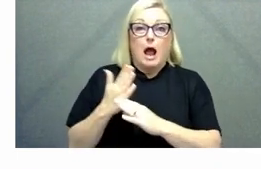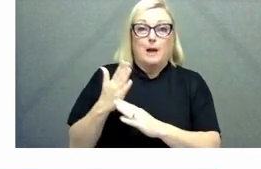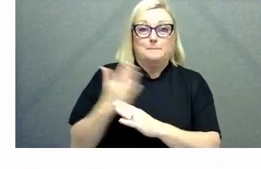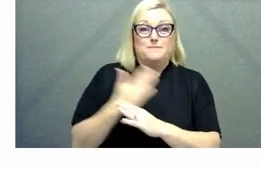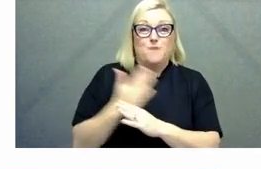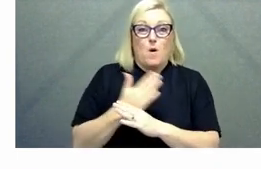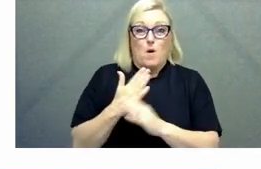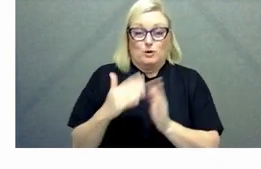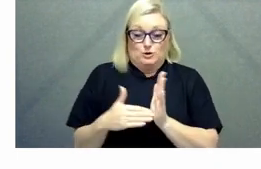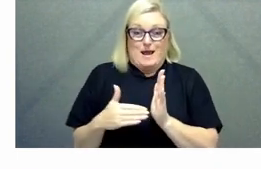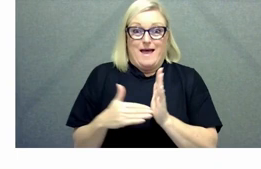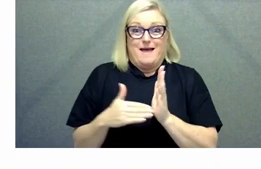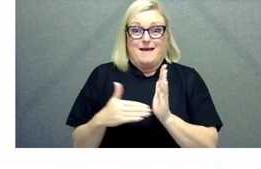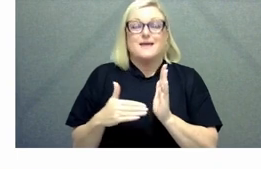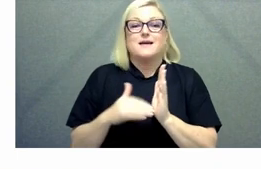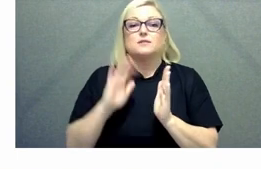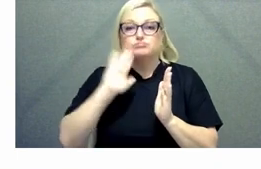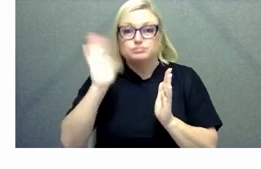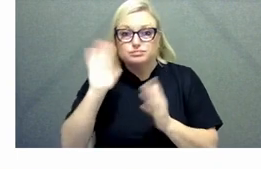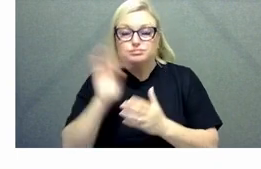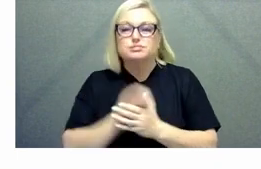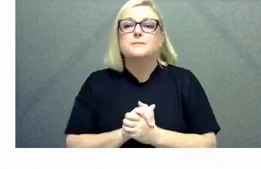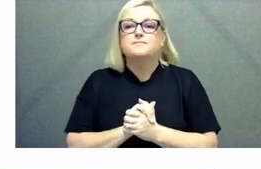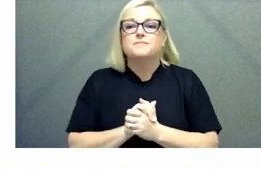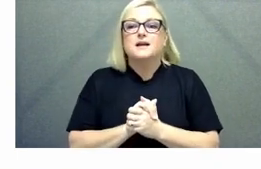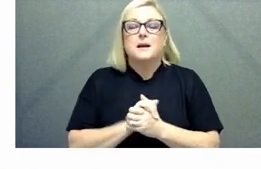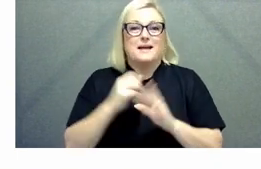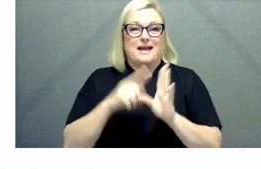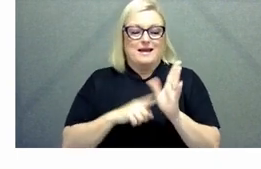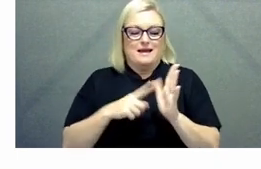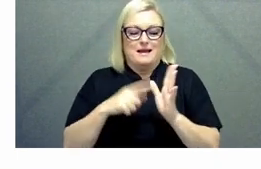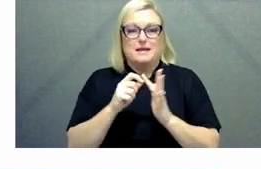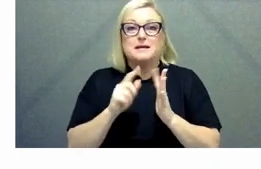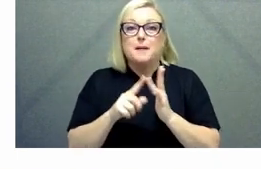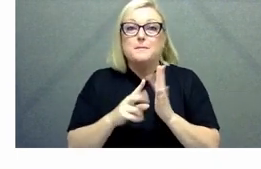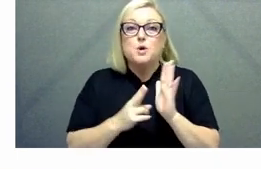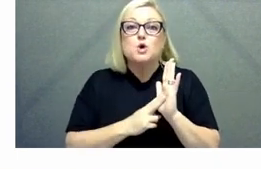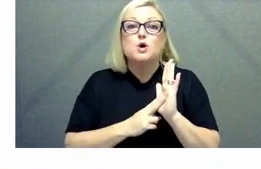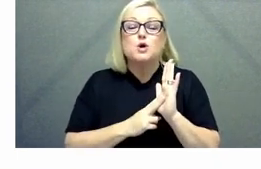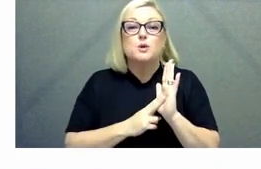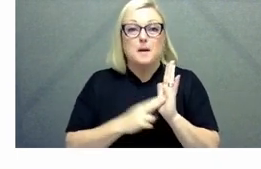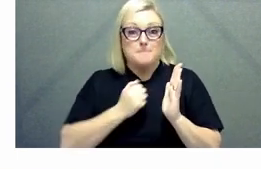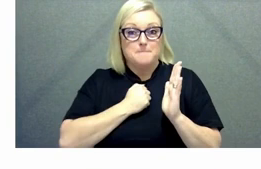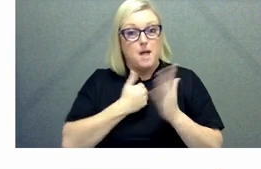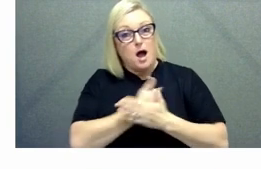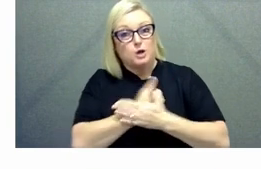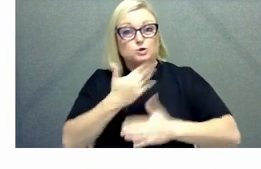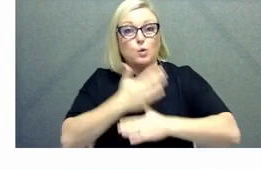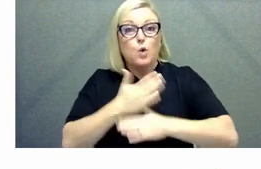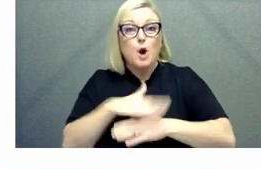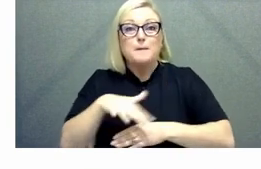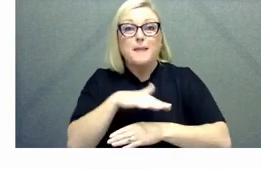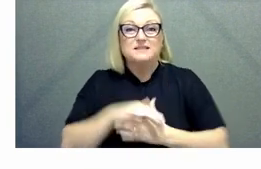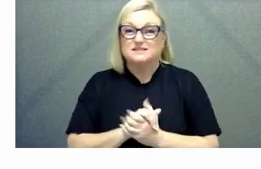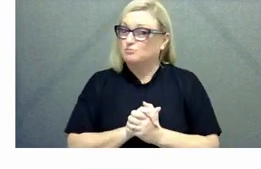I'm I'm able to beam in from your poon which is not where I I normally work right and it's just very seamless